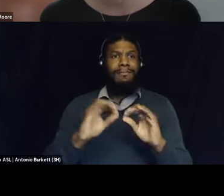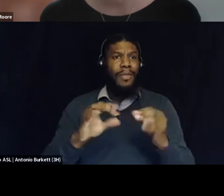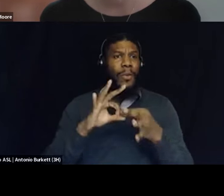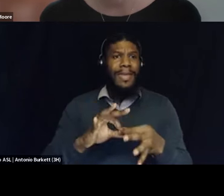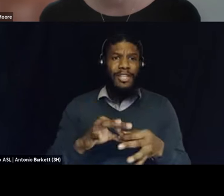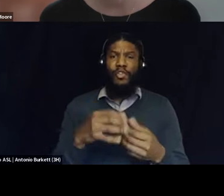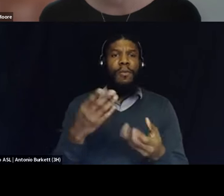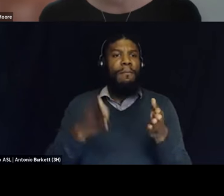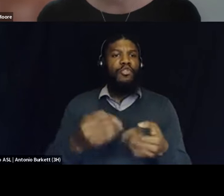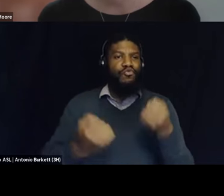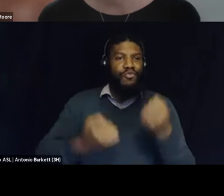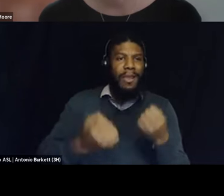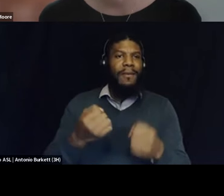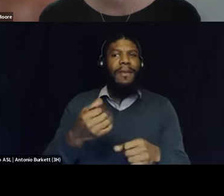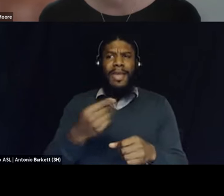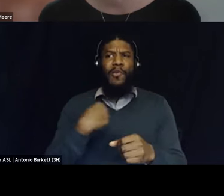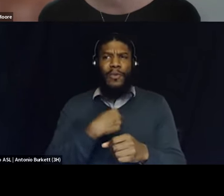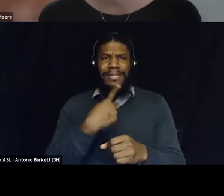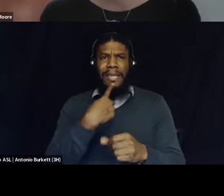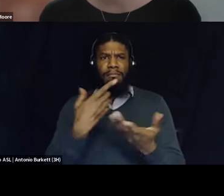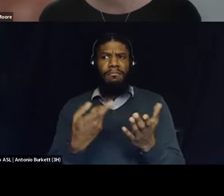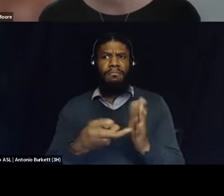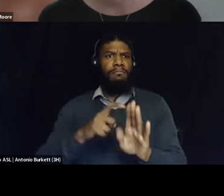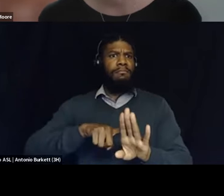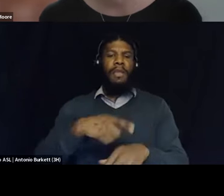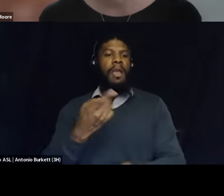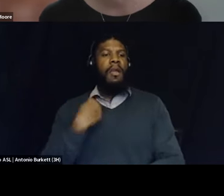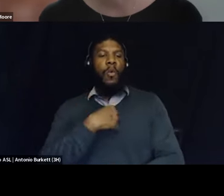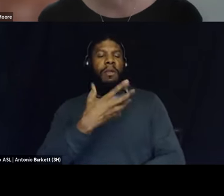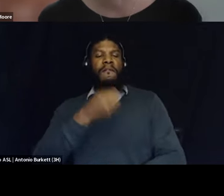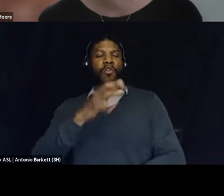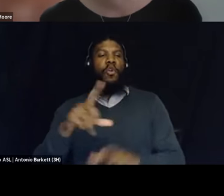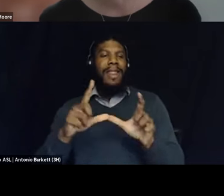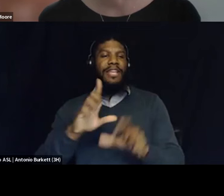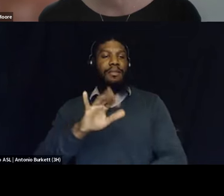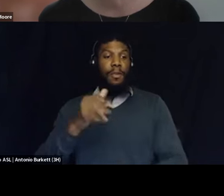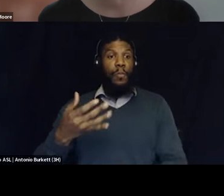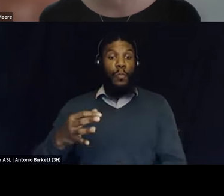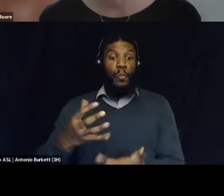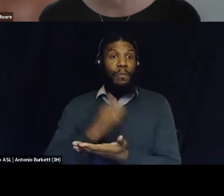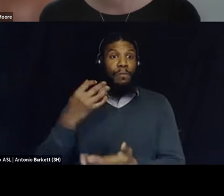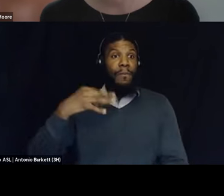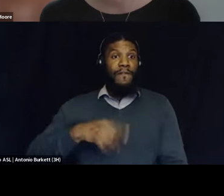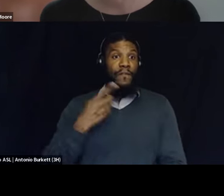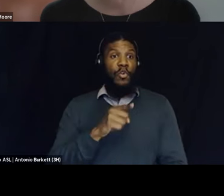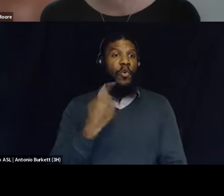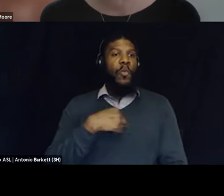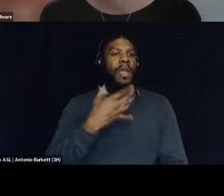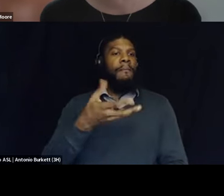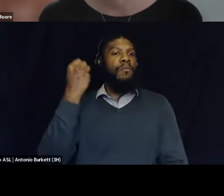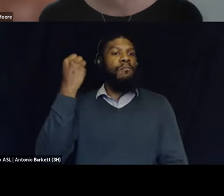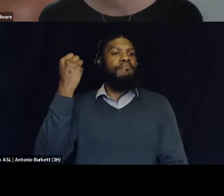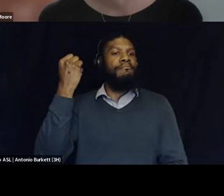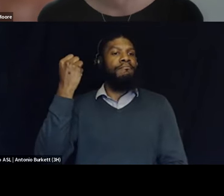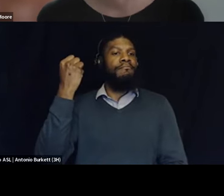wheel of a car and yet we're saying you don't deserve like we are revoking that privilege for you within society even though there's no